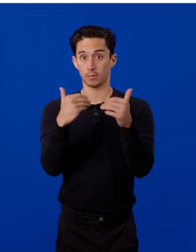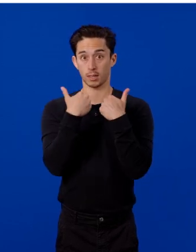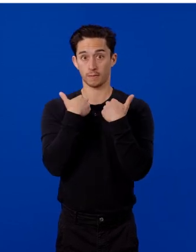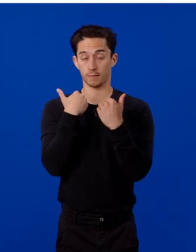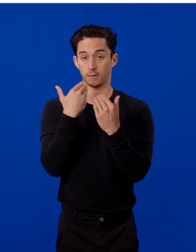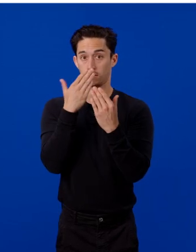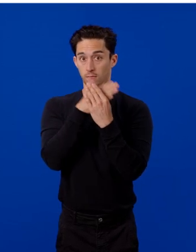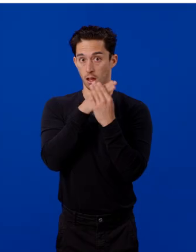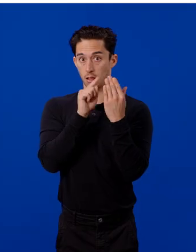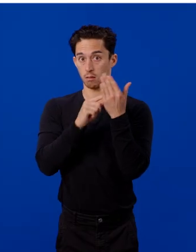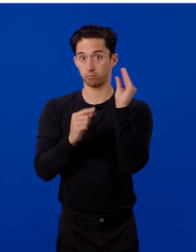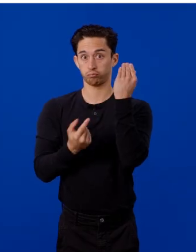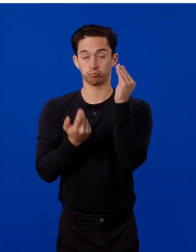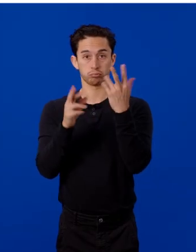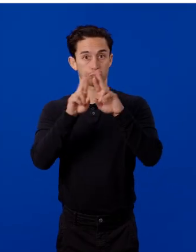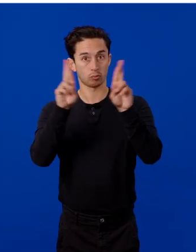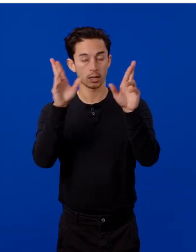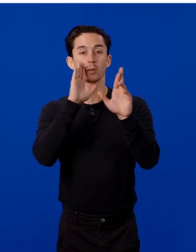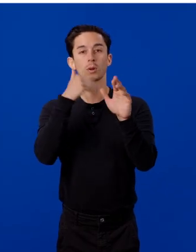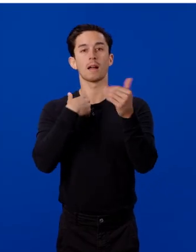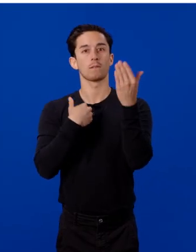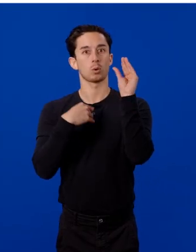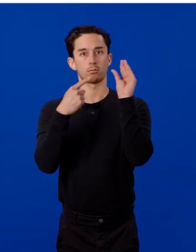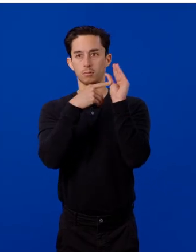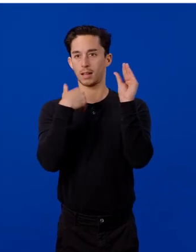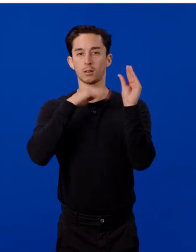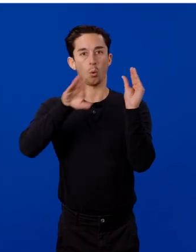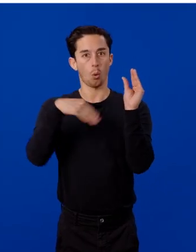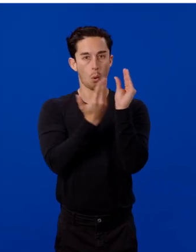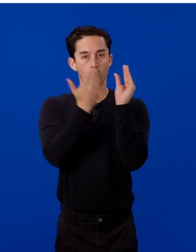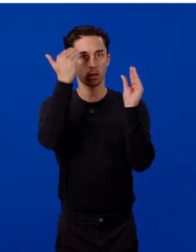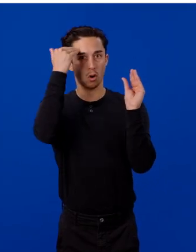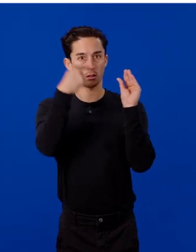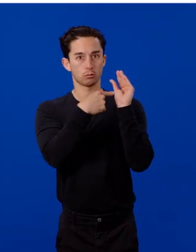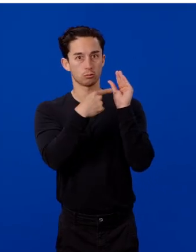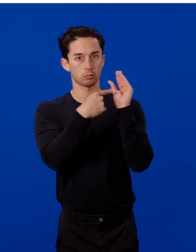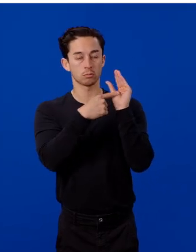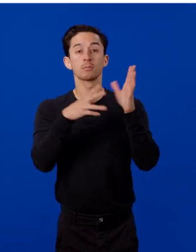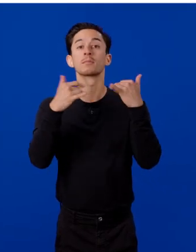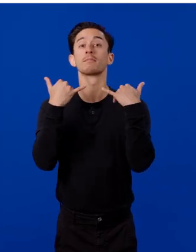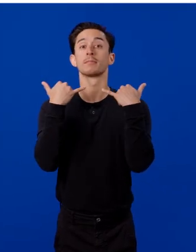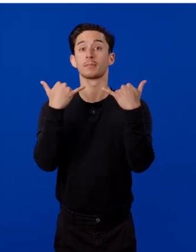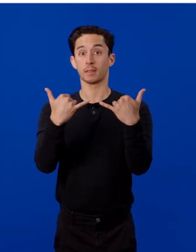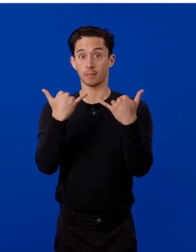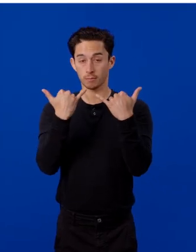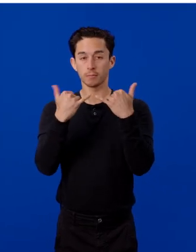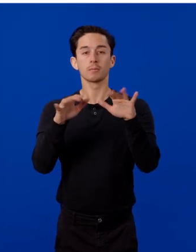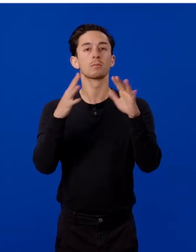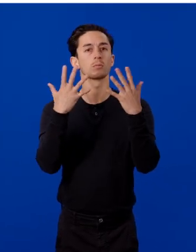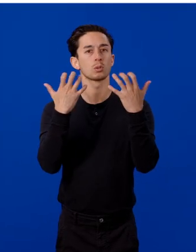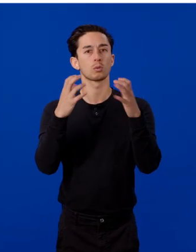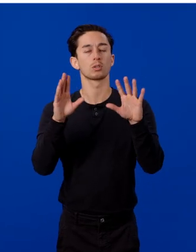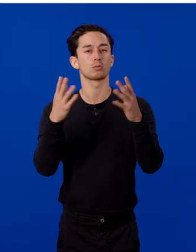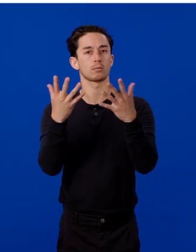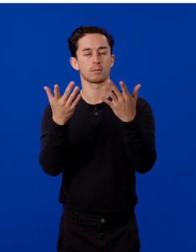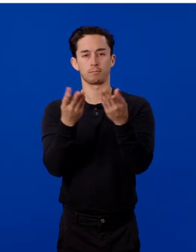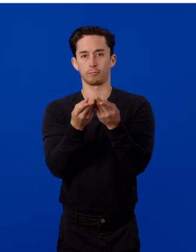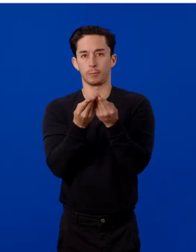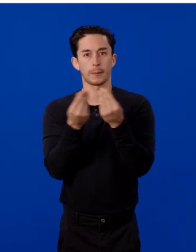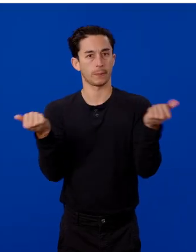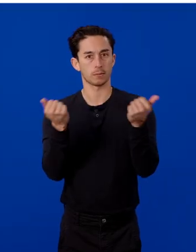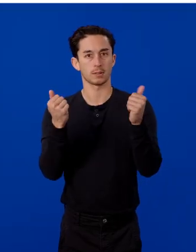you can see we have a folder with all the knowledge. At this stage, you want to create the QA pairs.